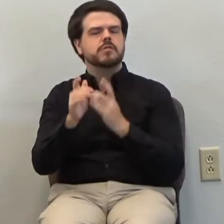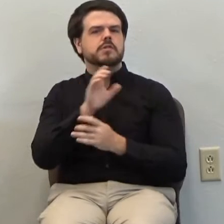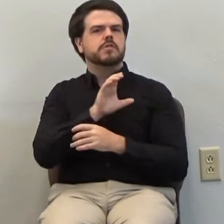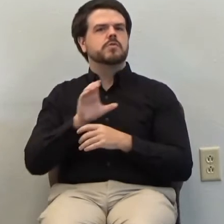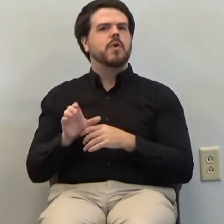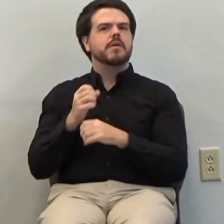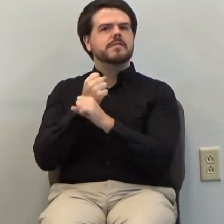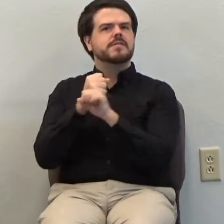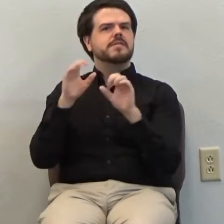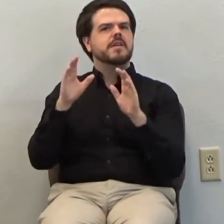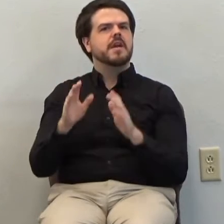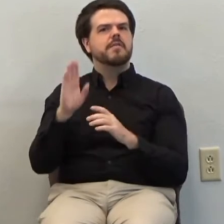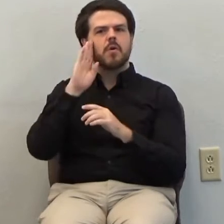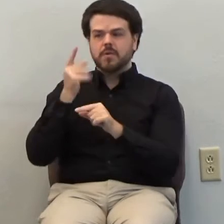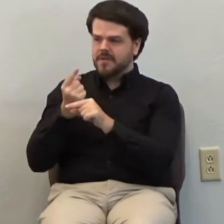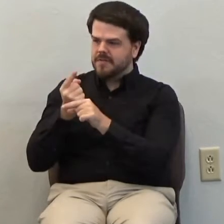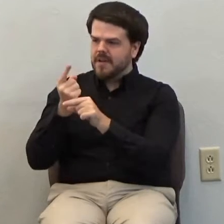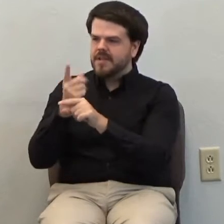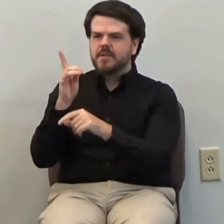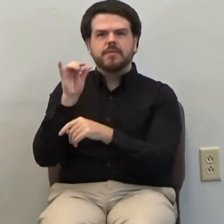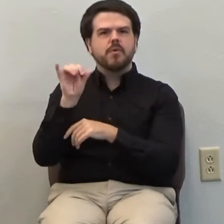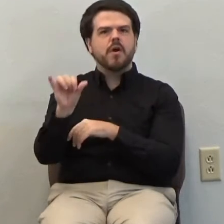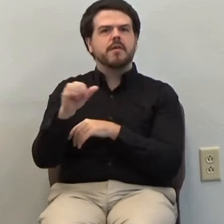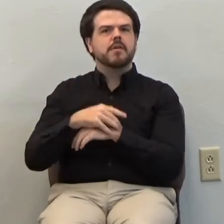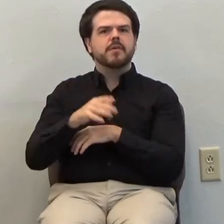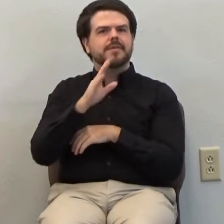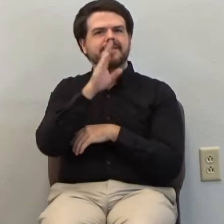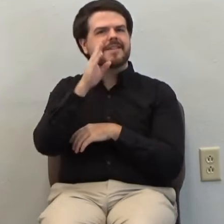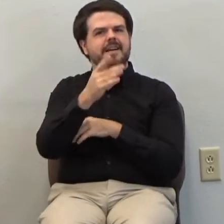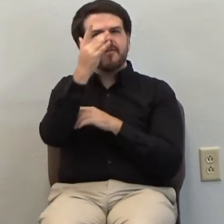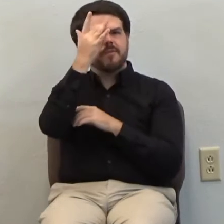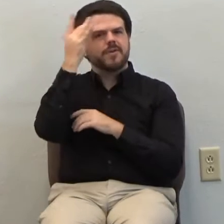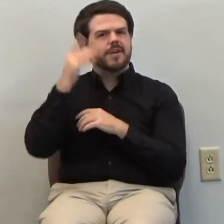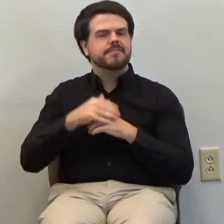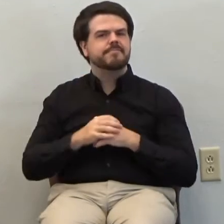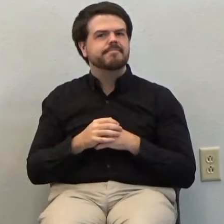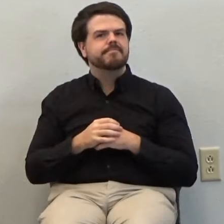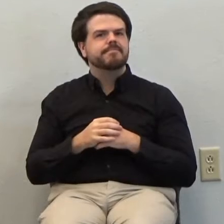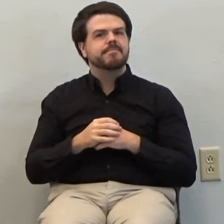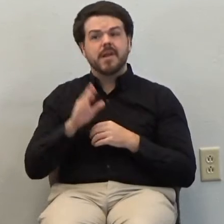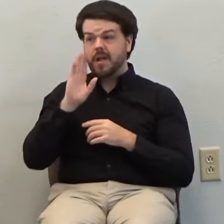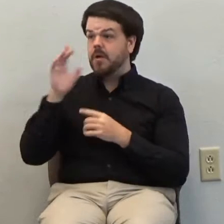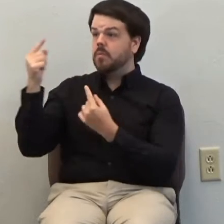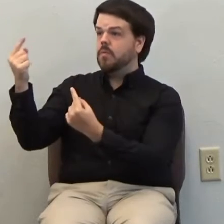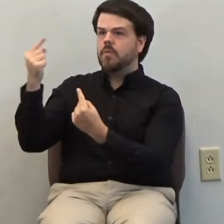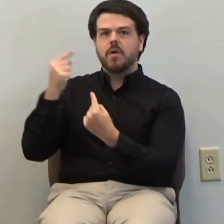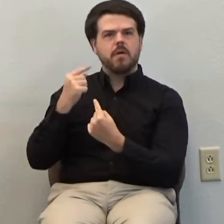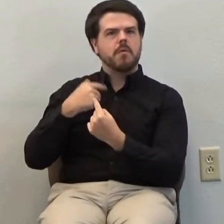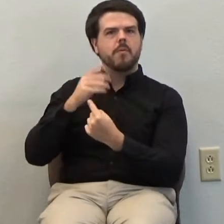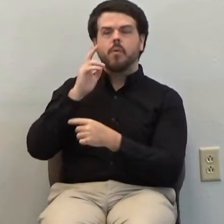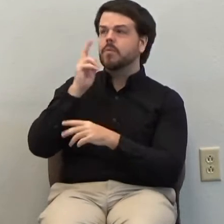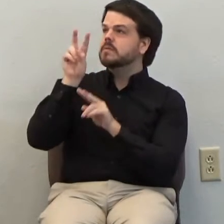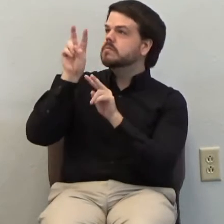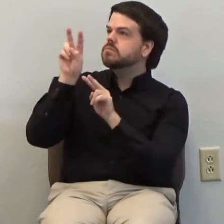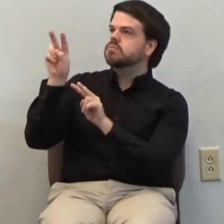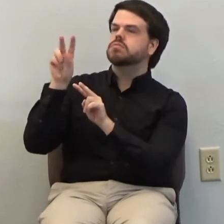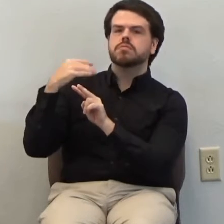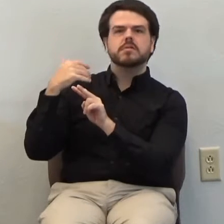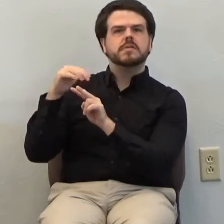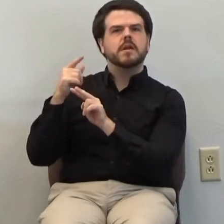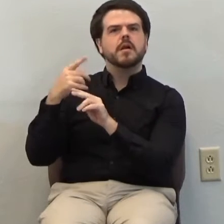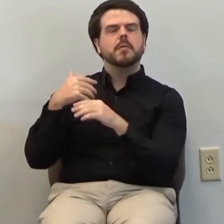us forever, will not forget us. And He will come and He will see the astounding feet